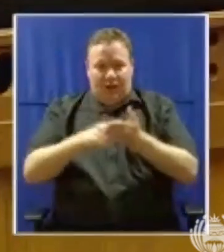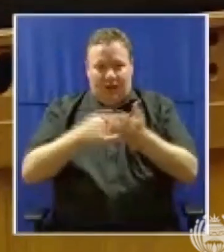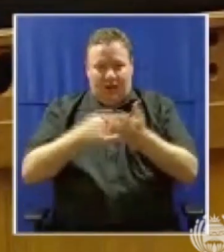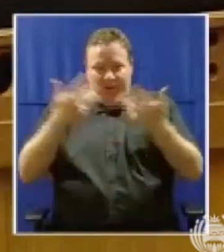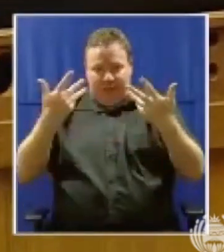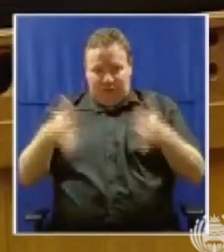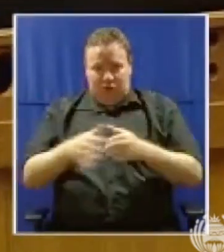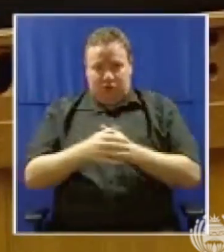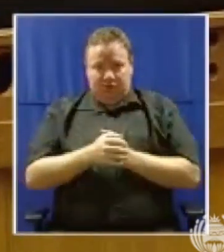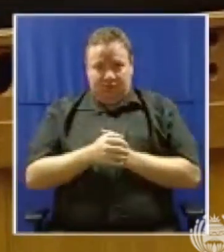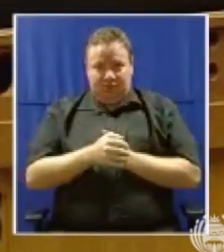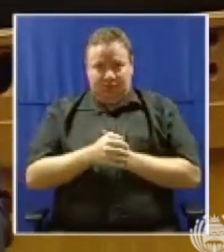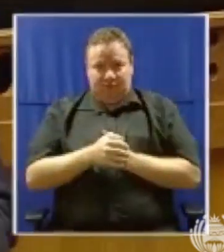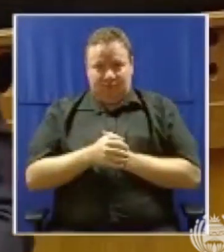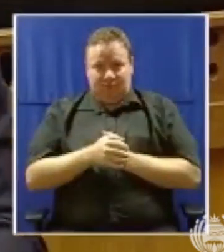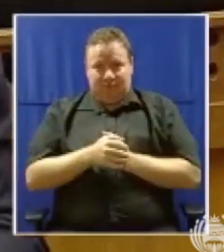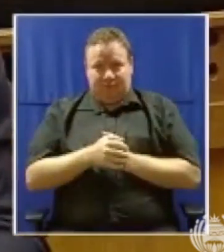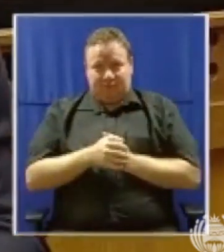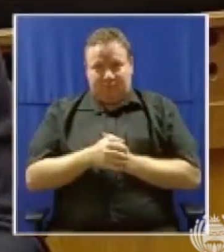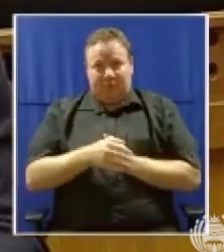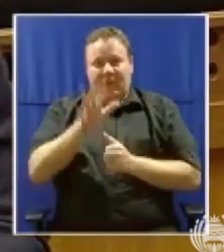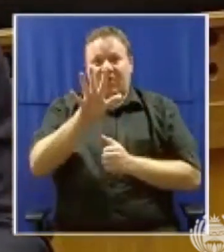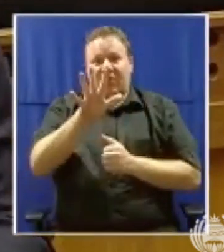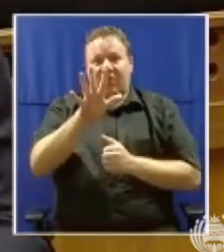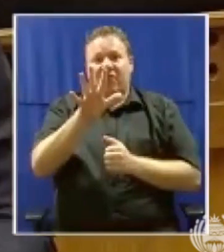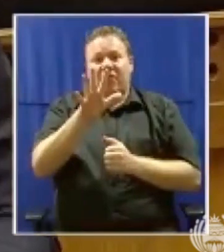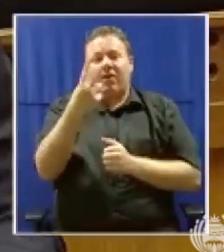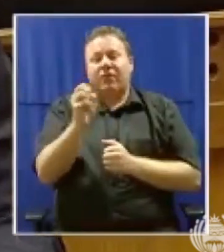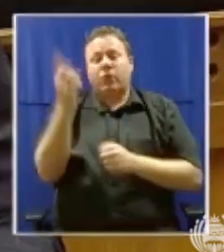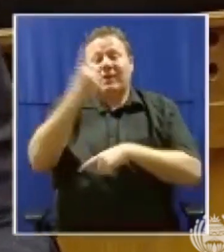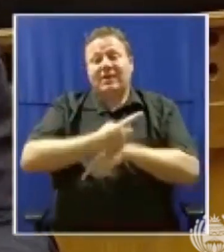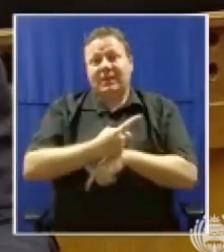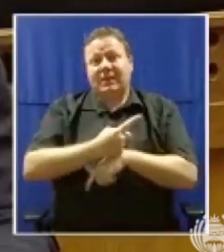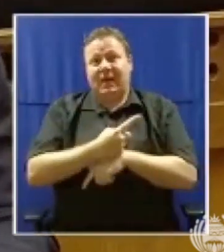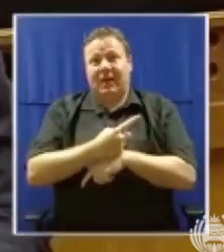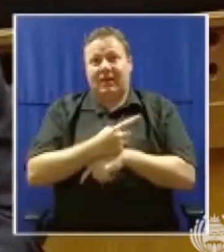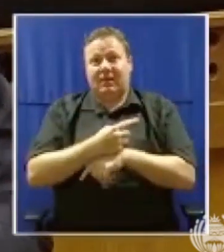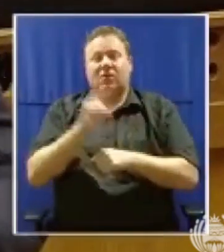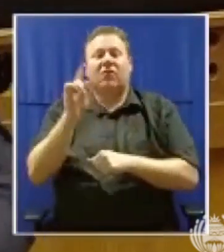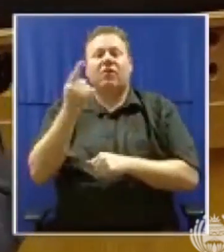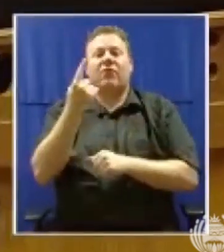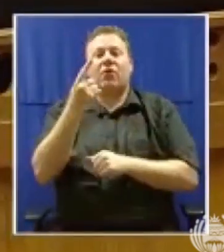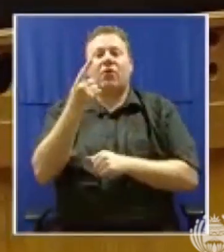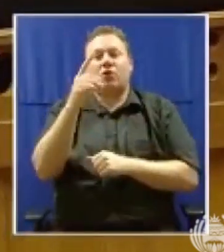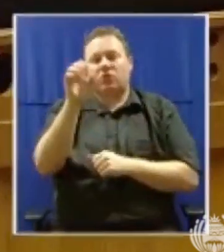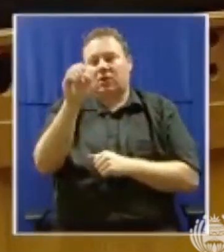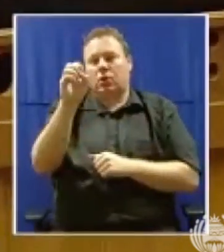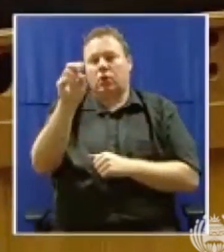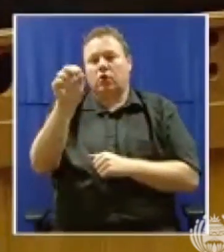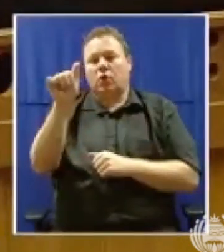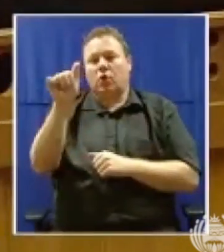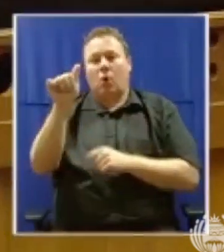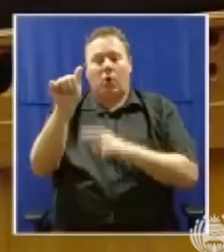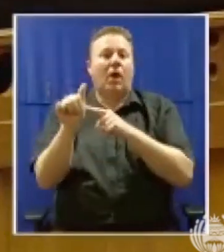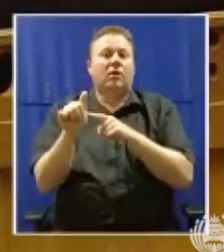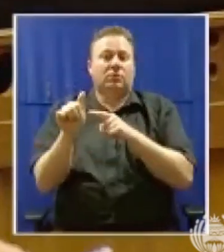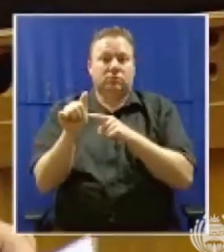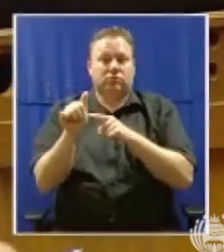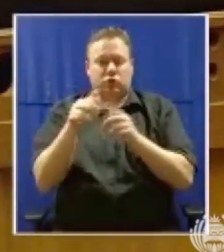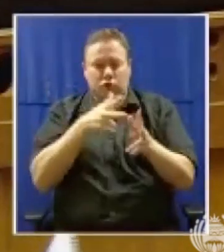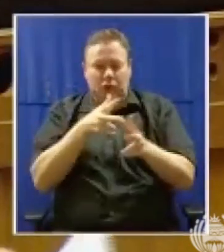ago. We went back 520 days, Mr. President, to your first State of the Nation address. And we tracked them all.